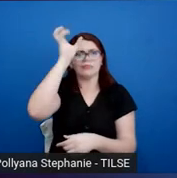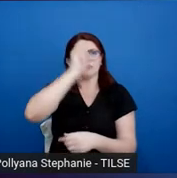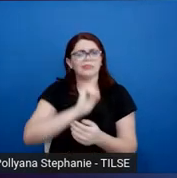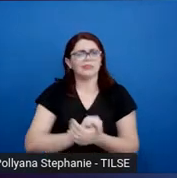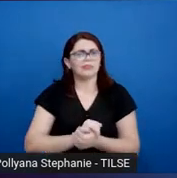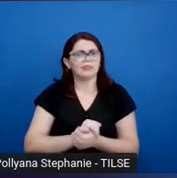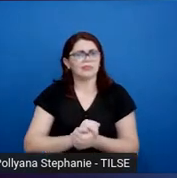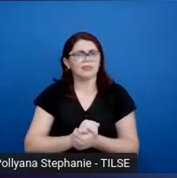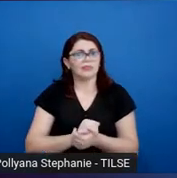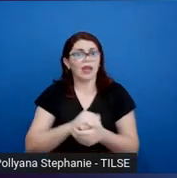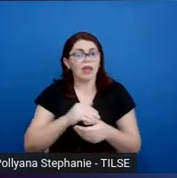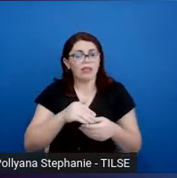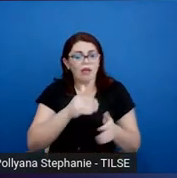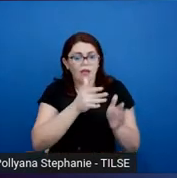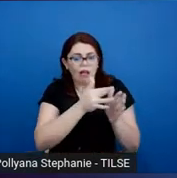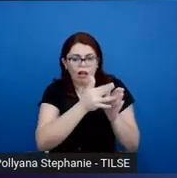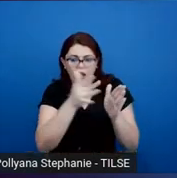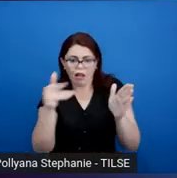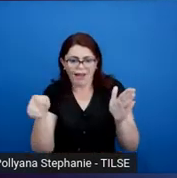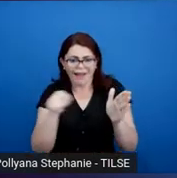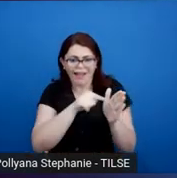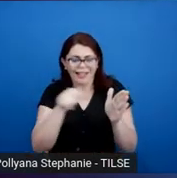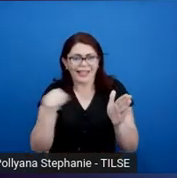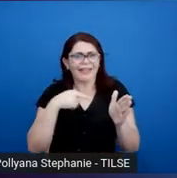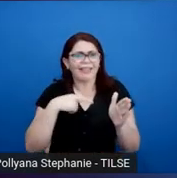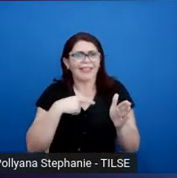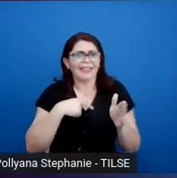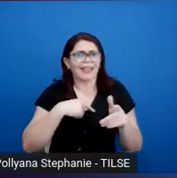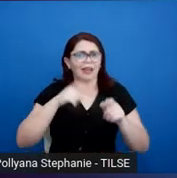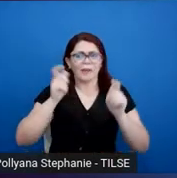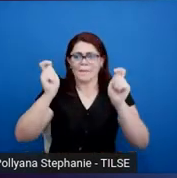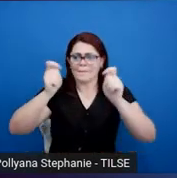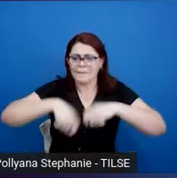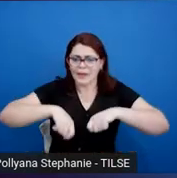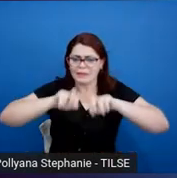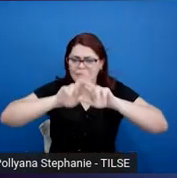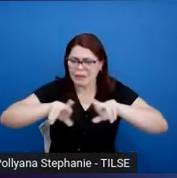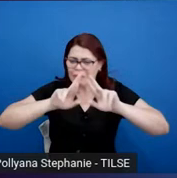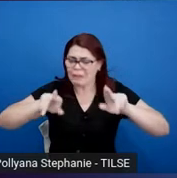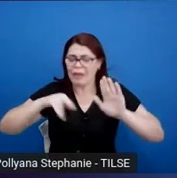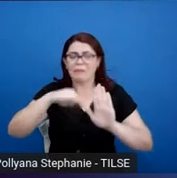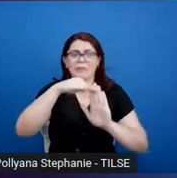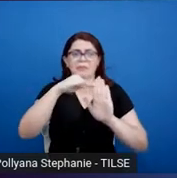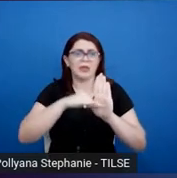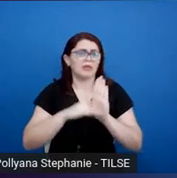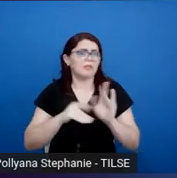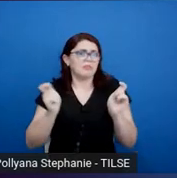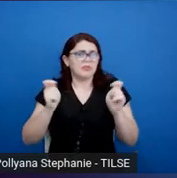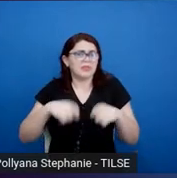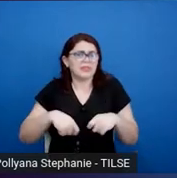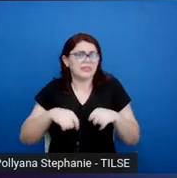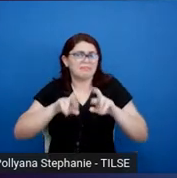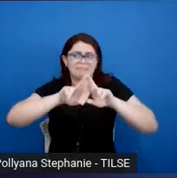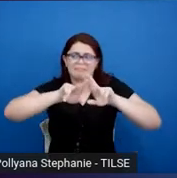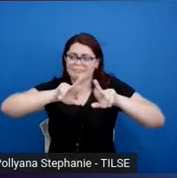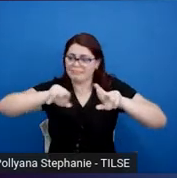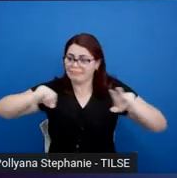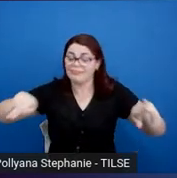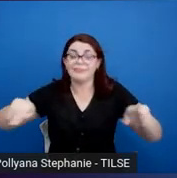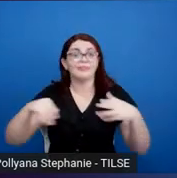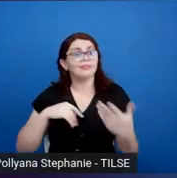continuum, we have probably an infinite number of possible program designs. And so when we talk